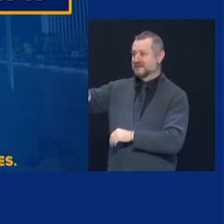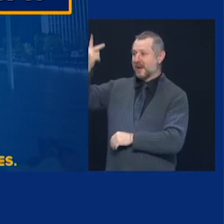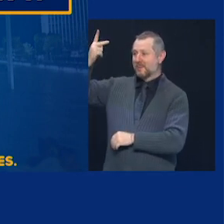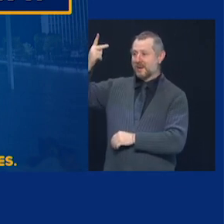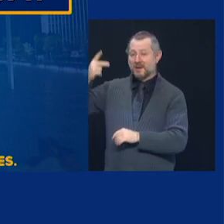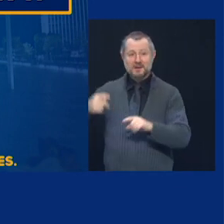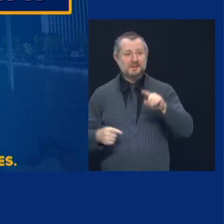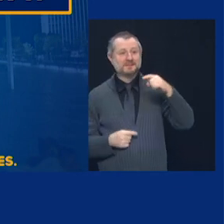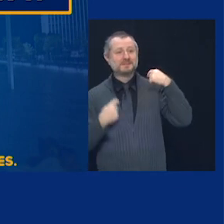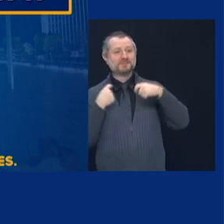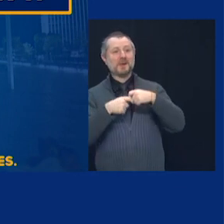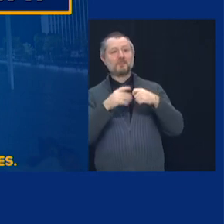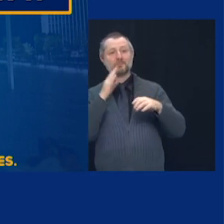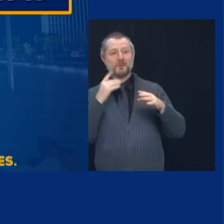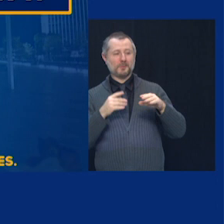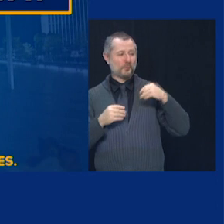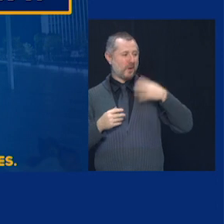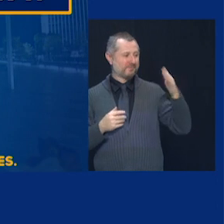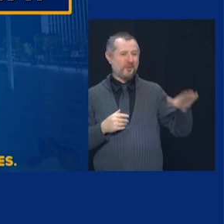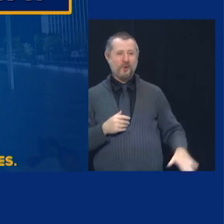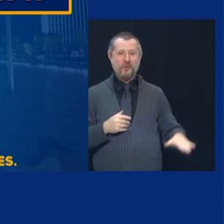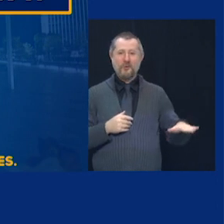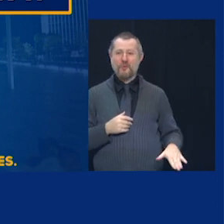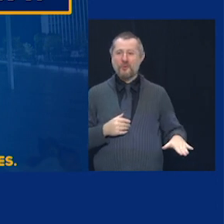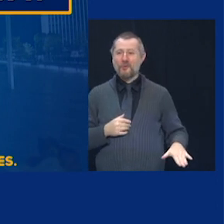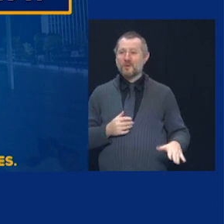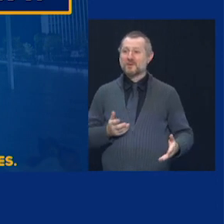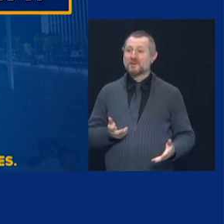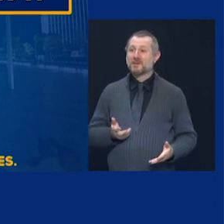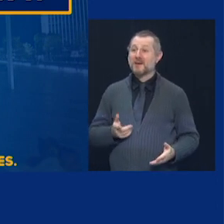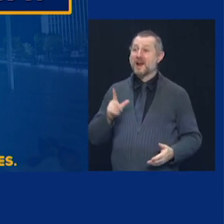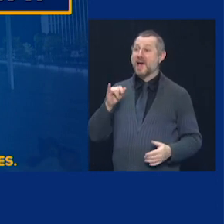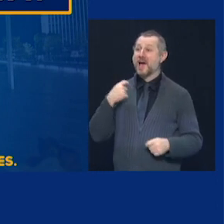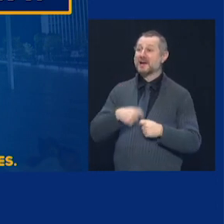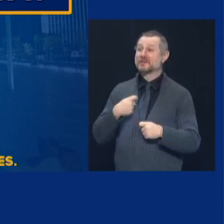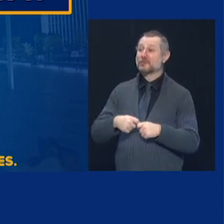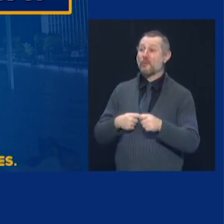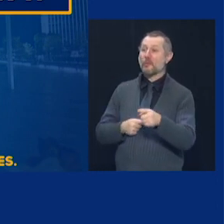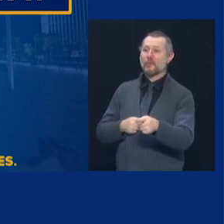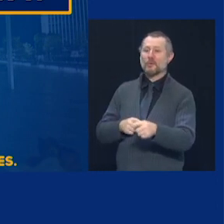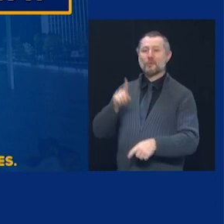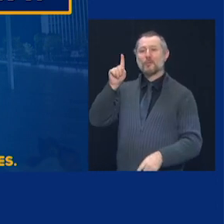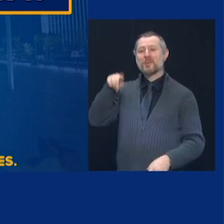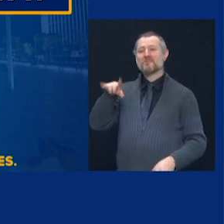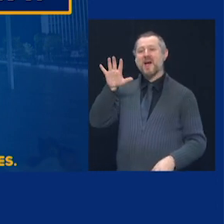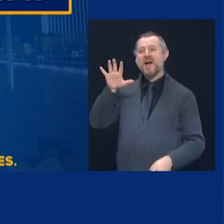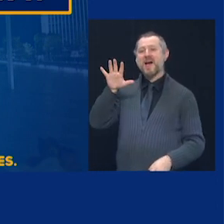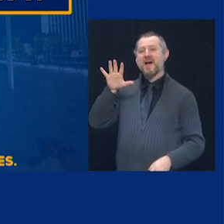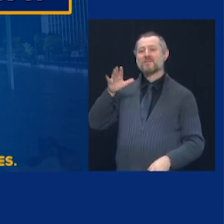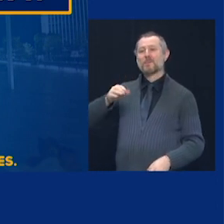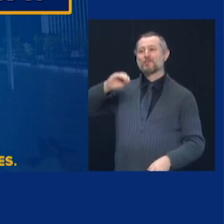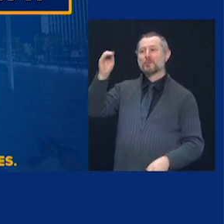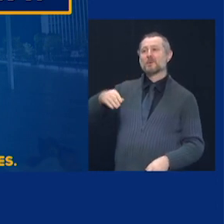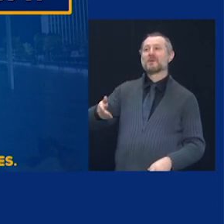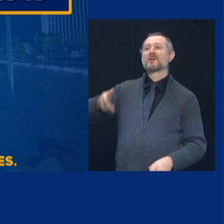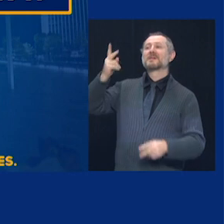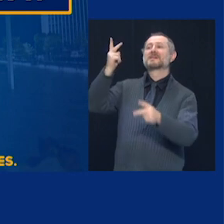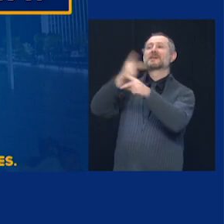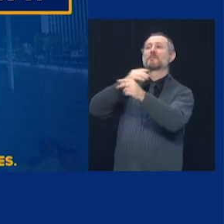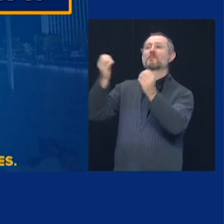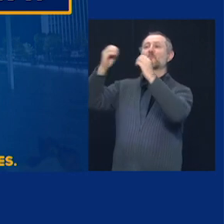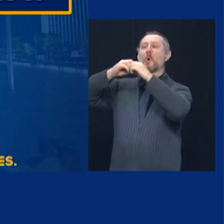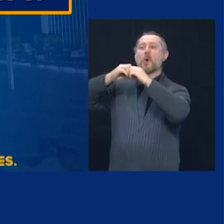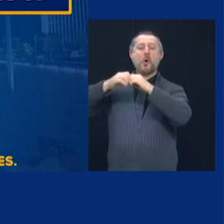Death rate among Latinos, one and a half times the death rate among whites. COVID